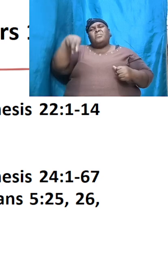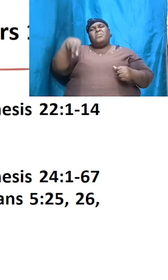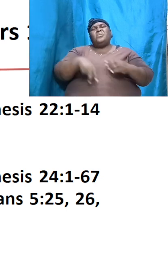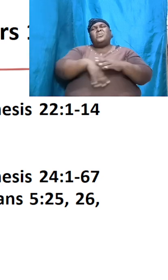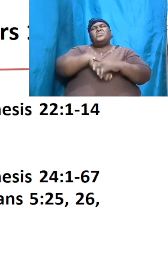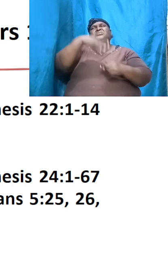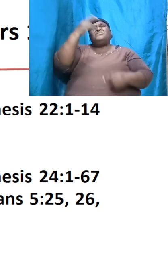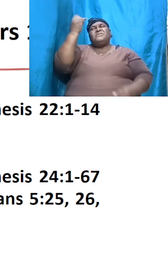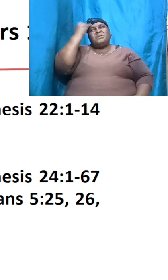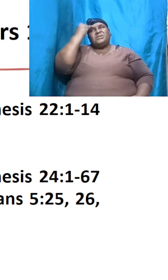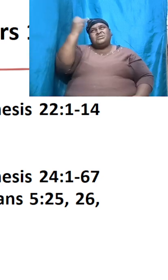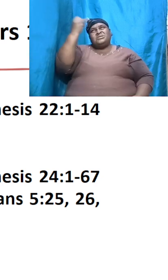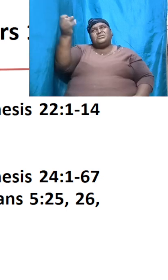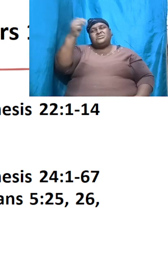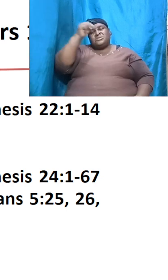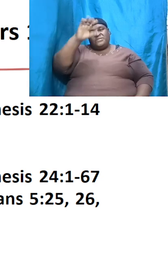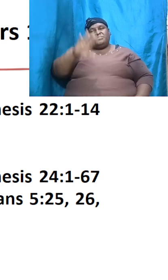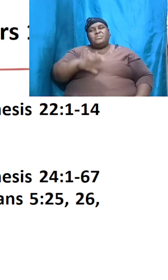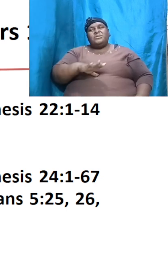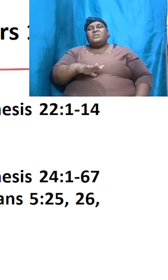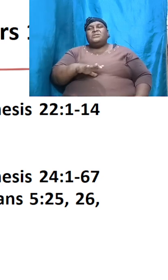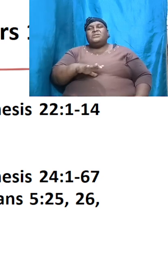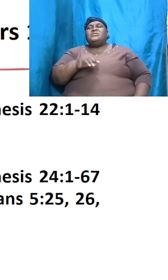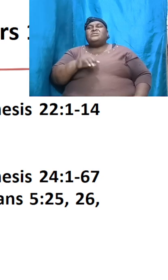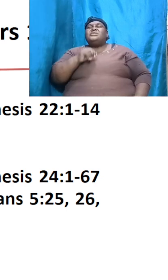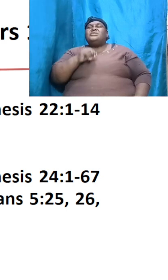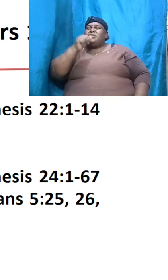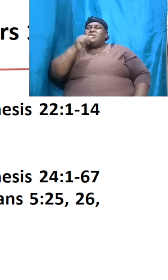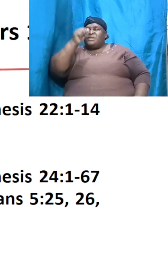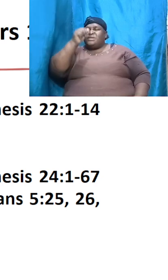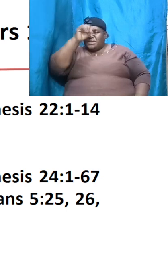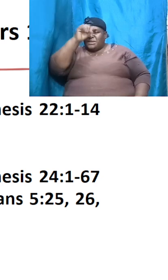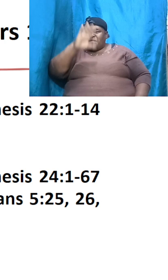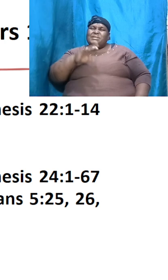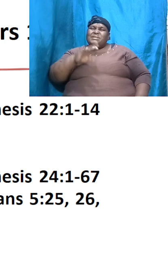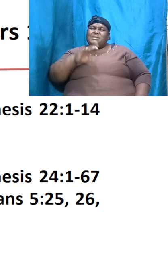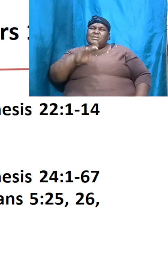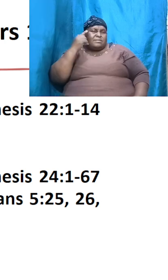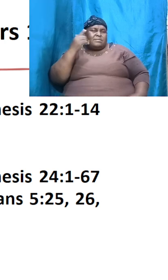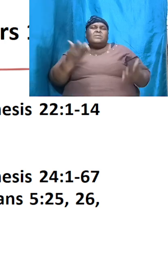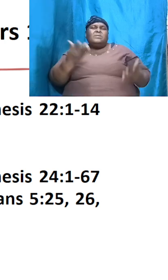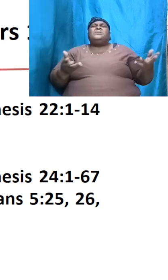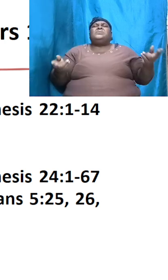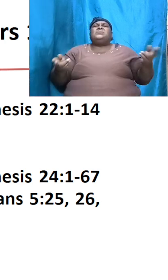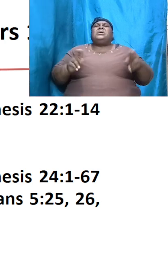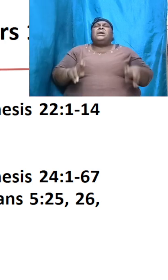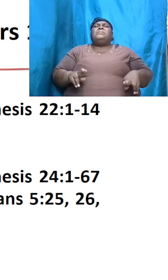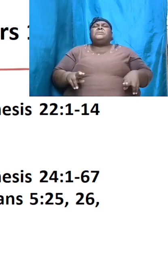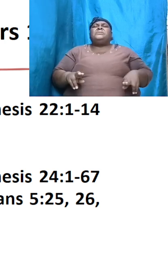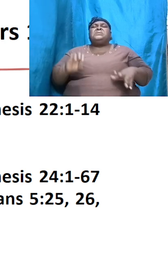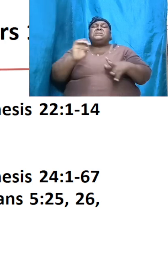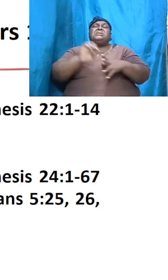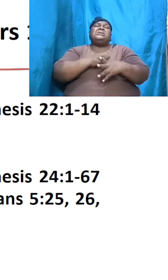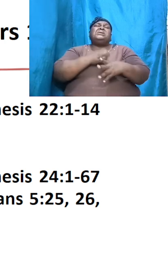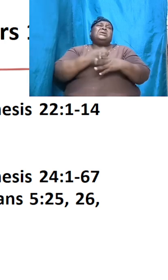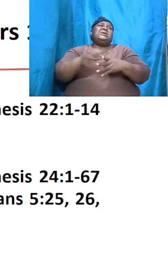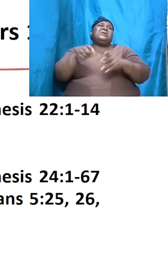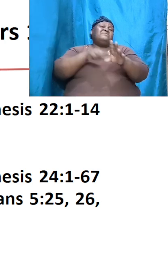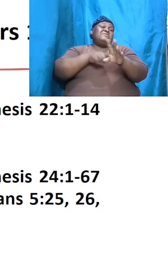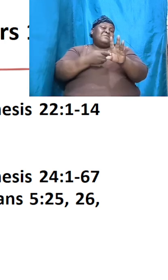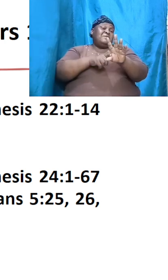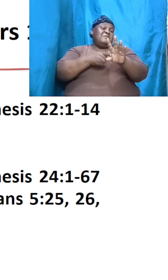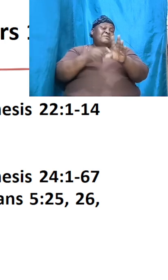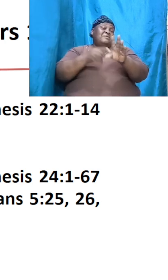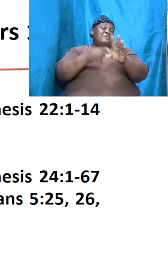of a man is not a man writing what he think might have happened and even though the author was not there